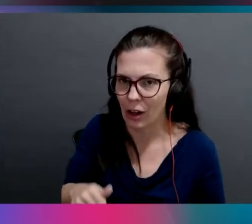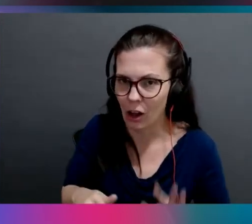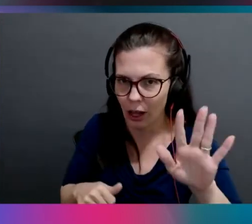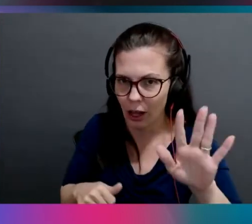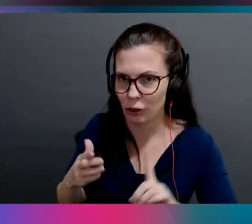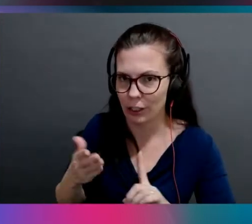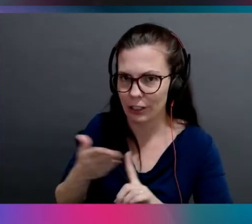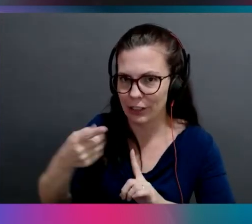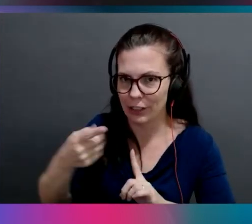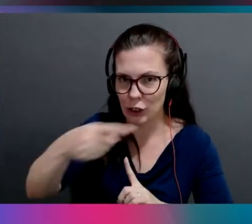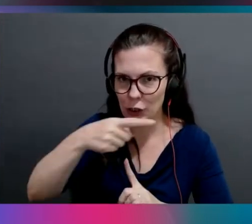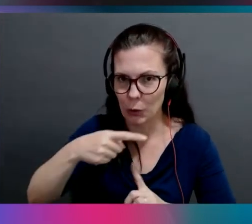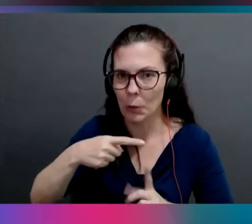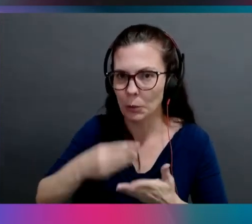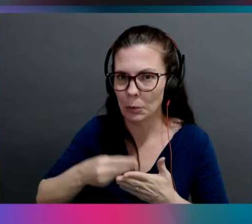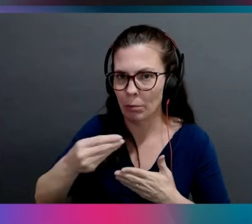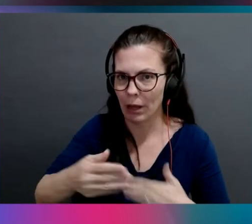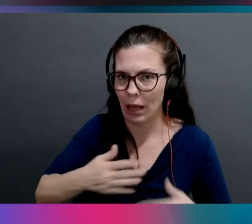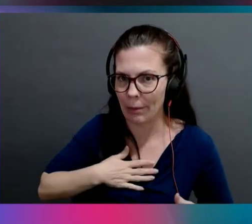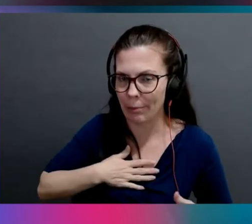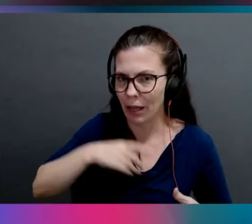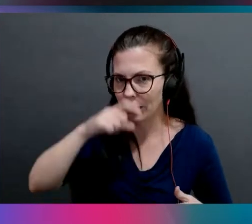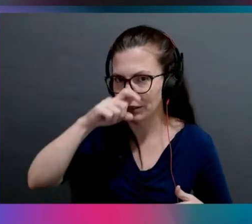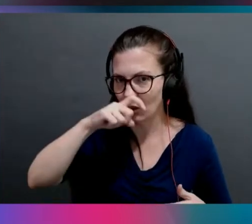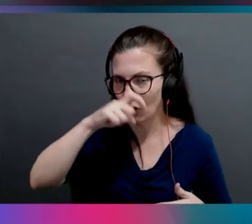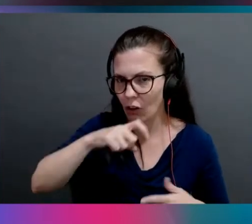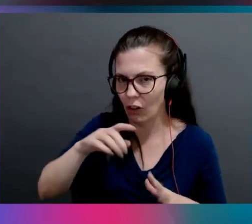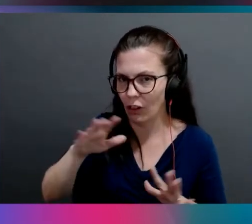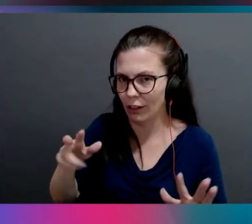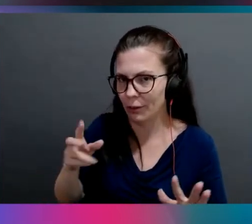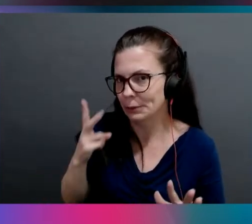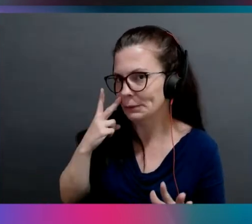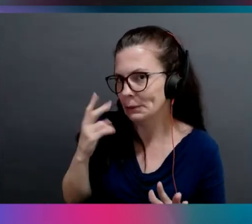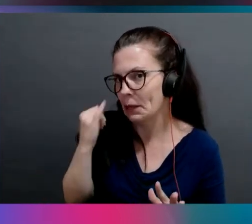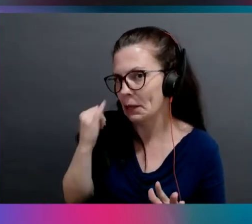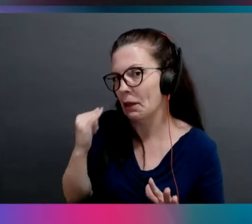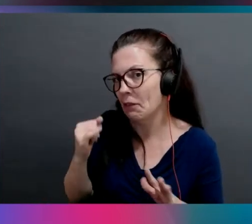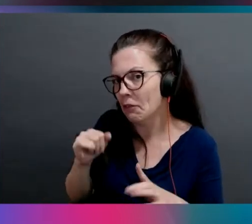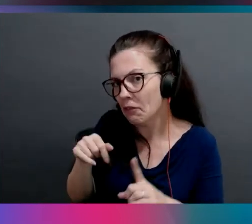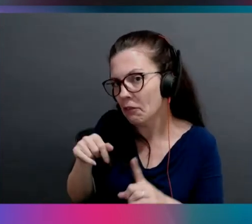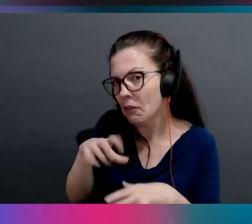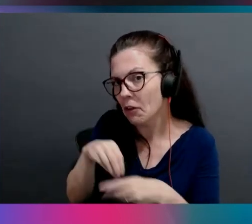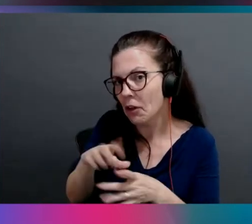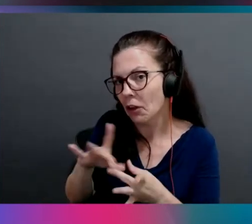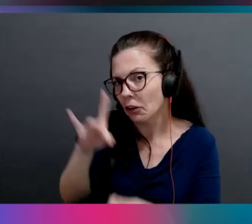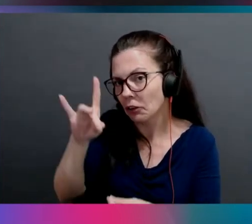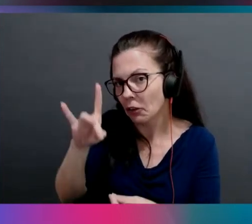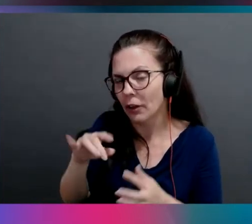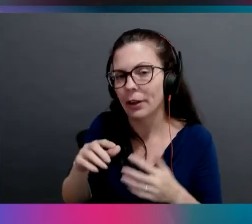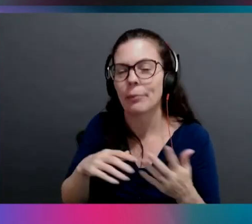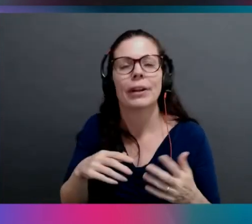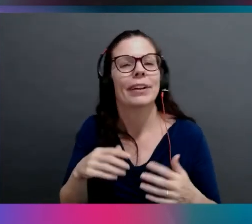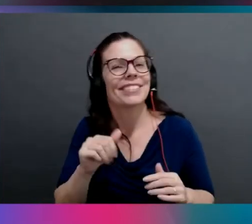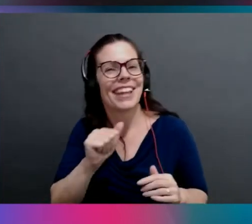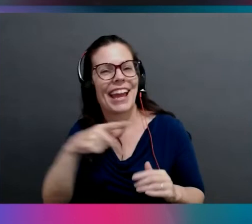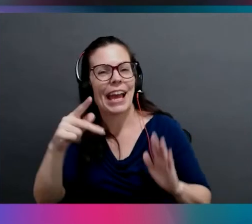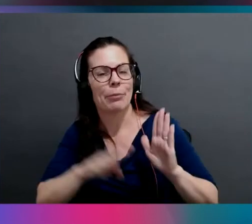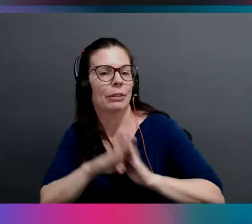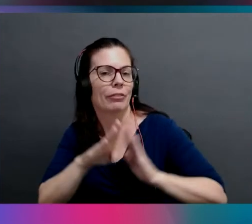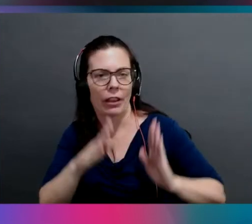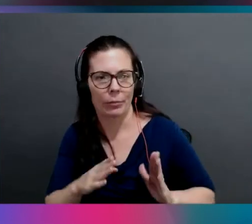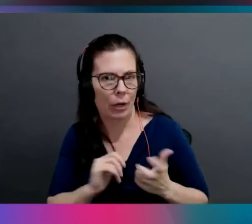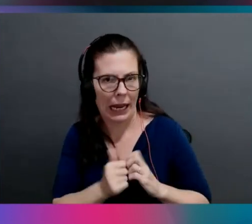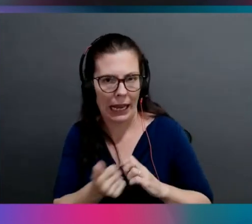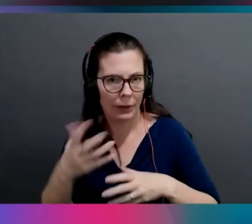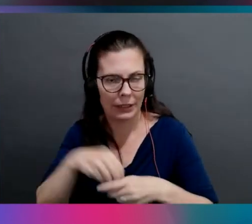haunted dolls, but I want to detect if a doll is haunted or not. How, as an app dev, how do I get engaged in that? How do I learn more